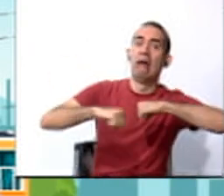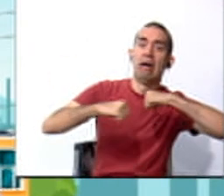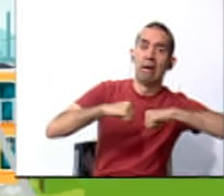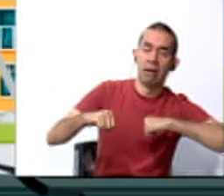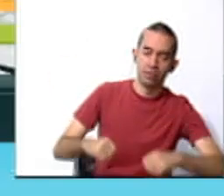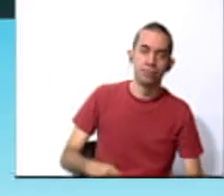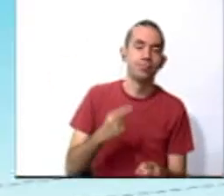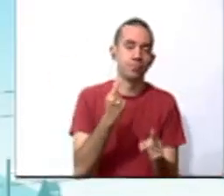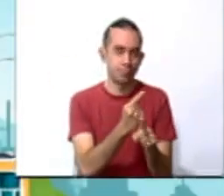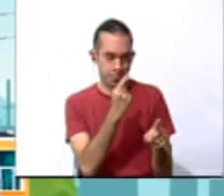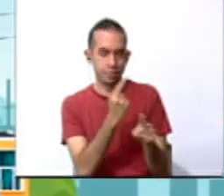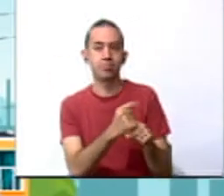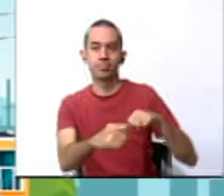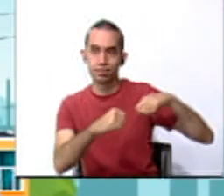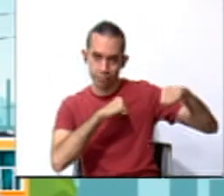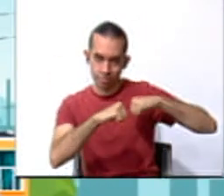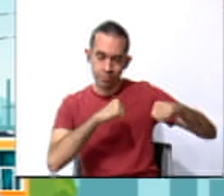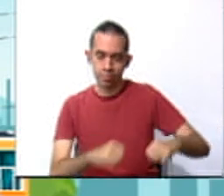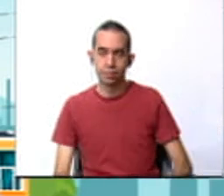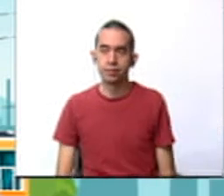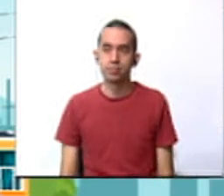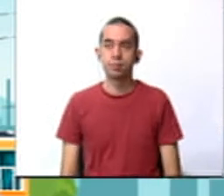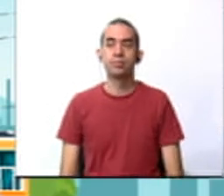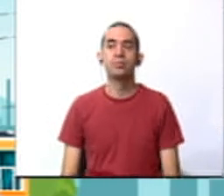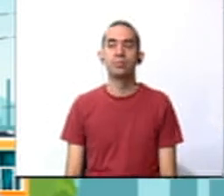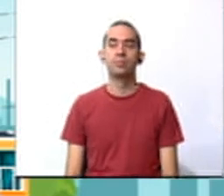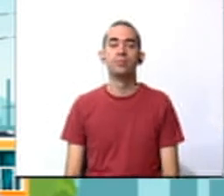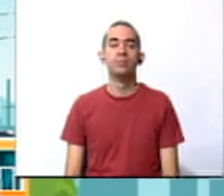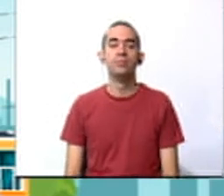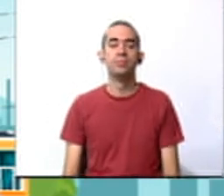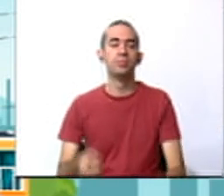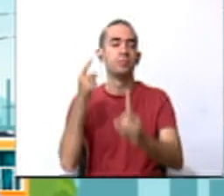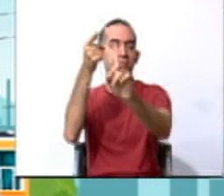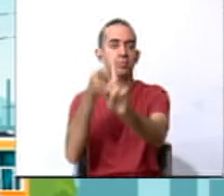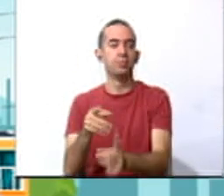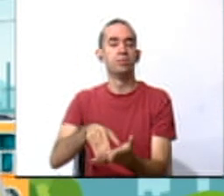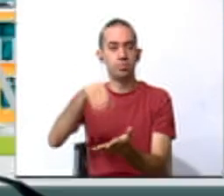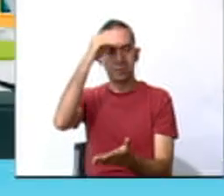Correct. That is an earthquake. So let's see our lesson goals.